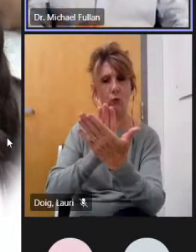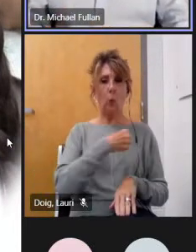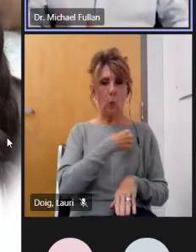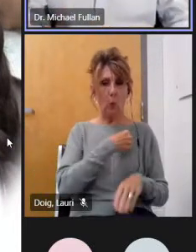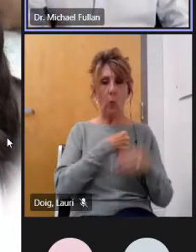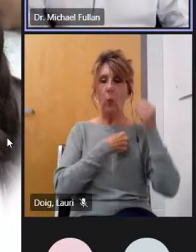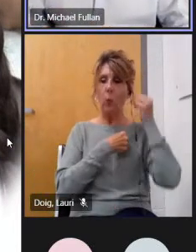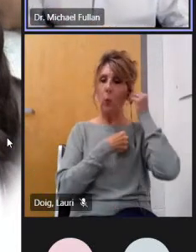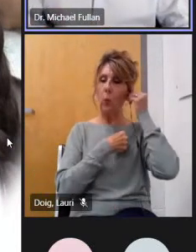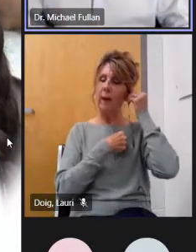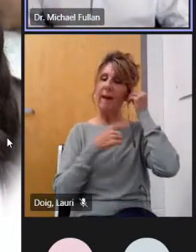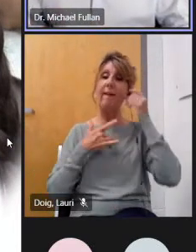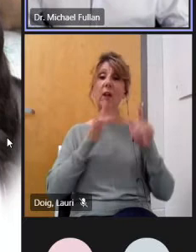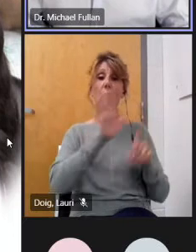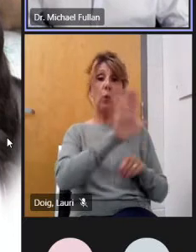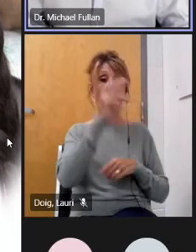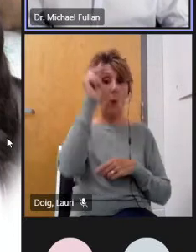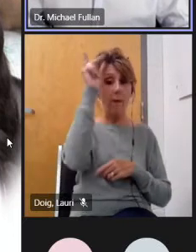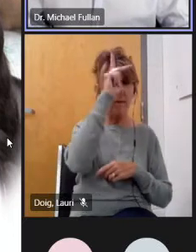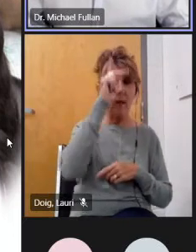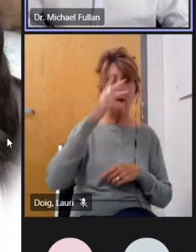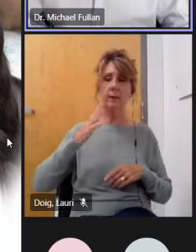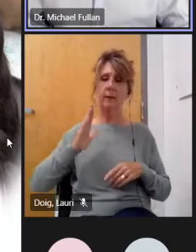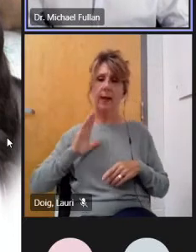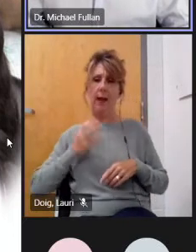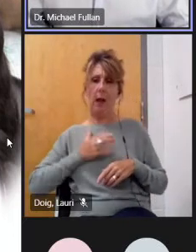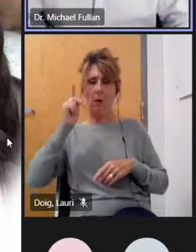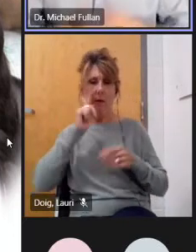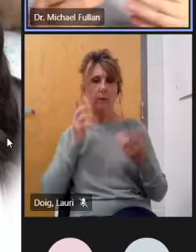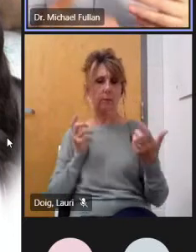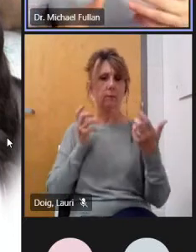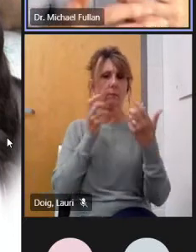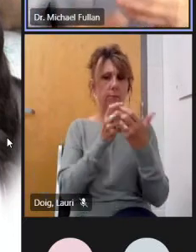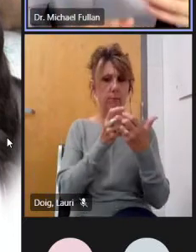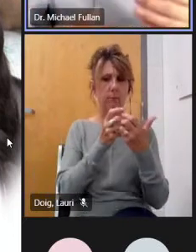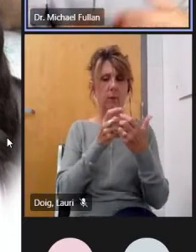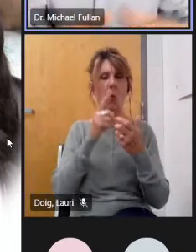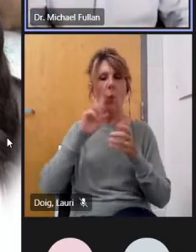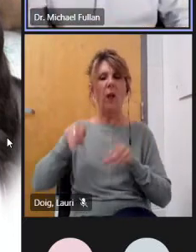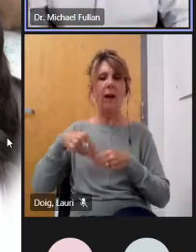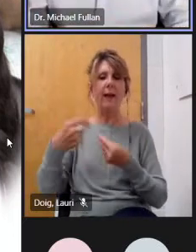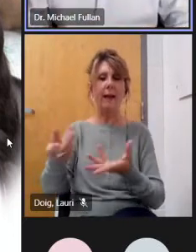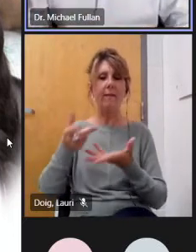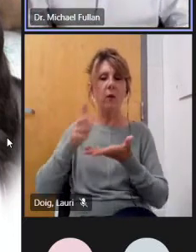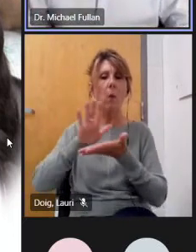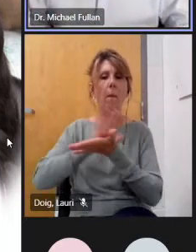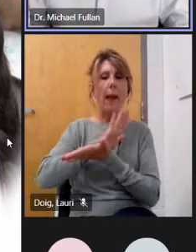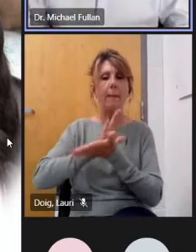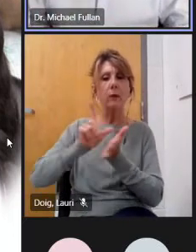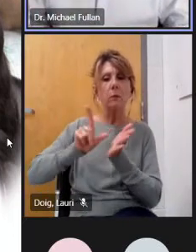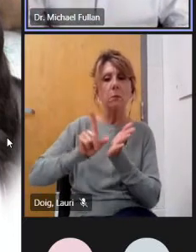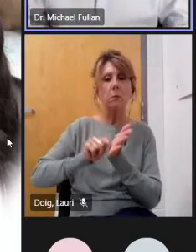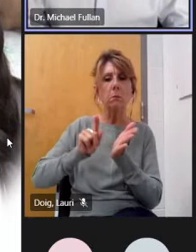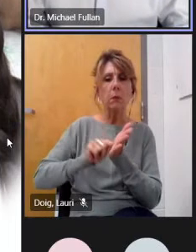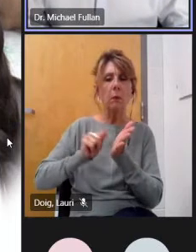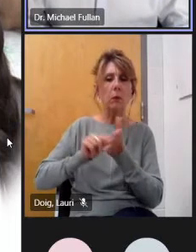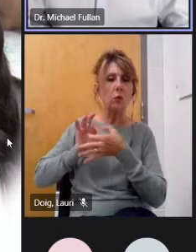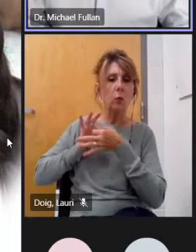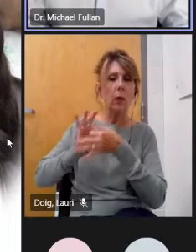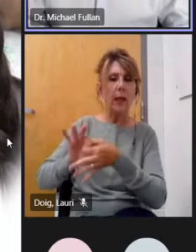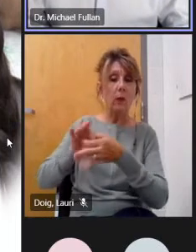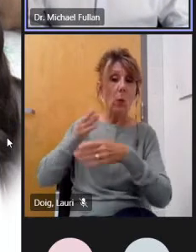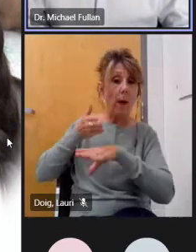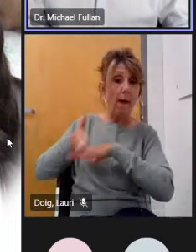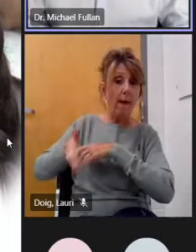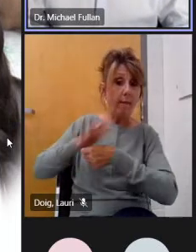tell and i'll give you a couple of short papers that reference to it that we've already done about this transition from the pandemic but you